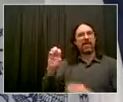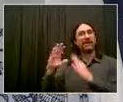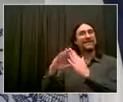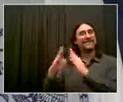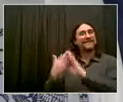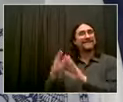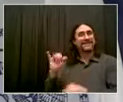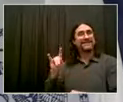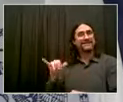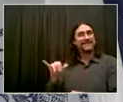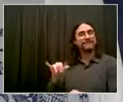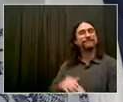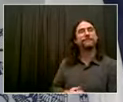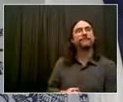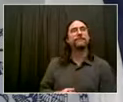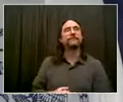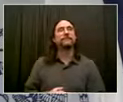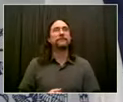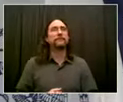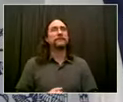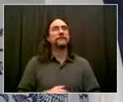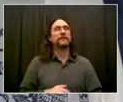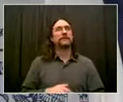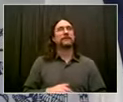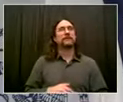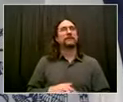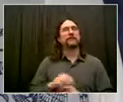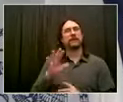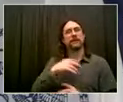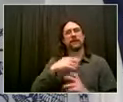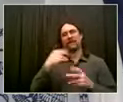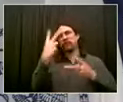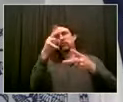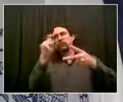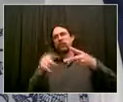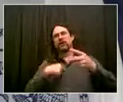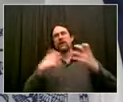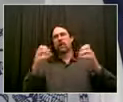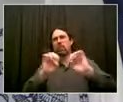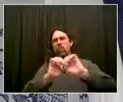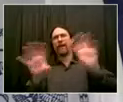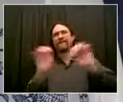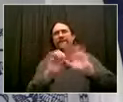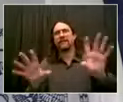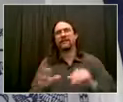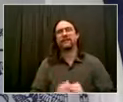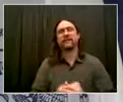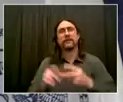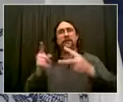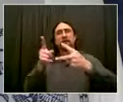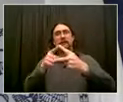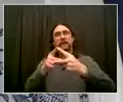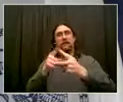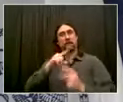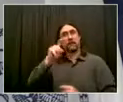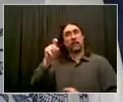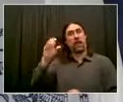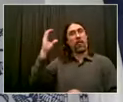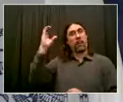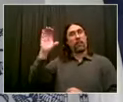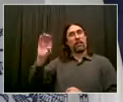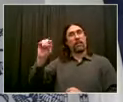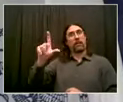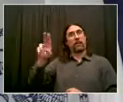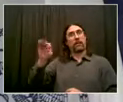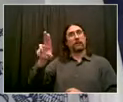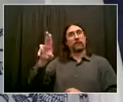the Columbus Day holiday name. You said the chancellor wasn't aware of it either. How did